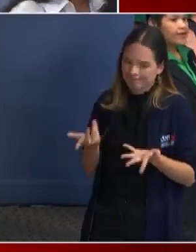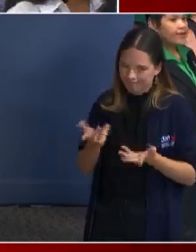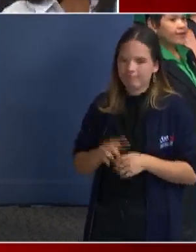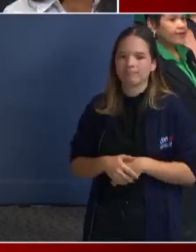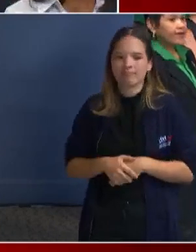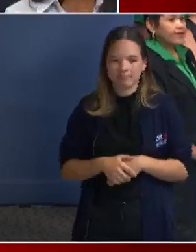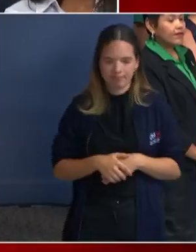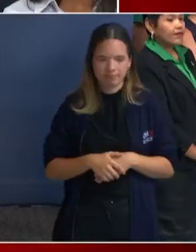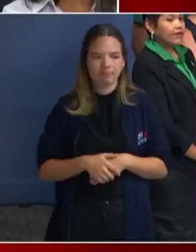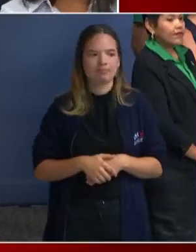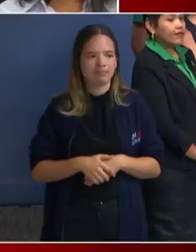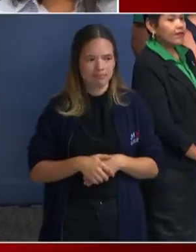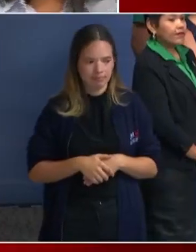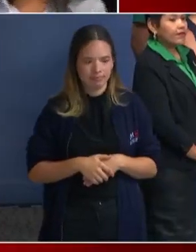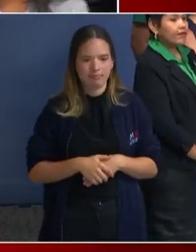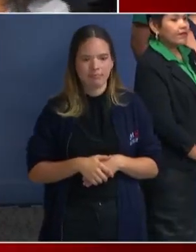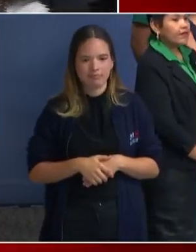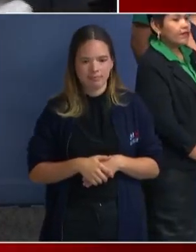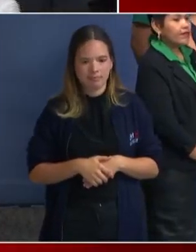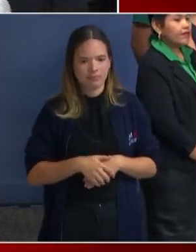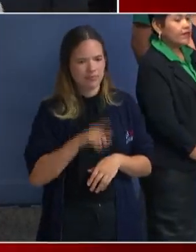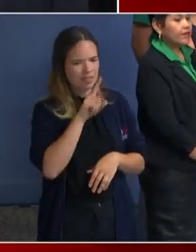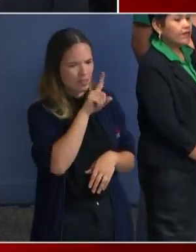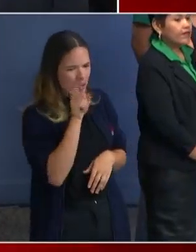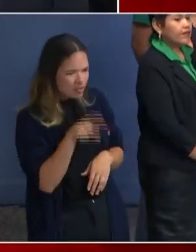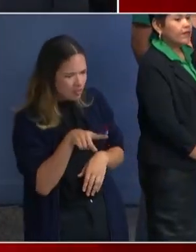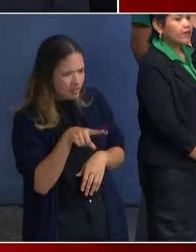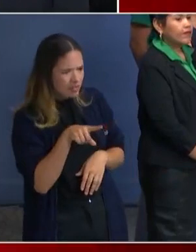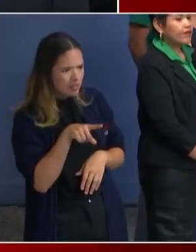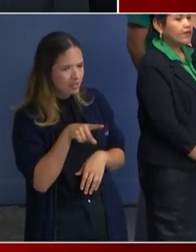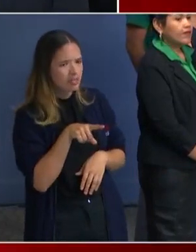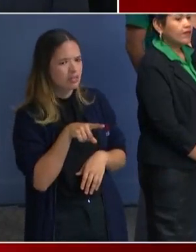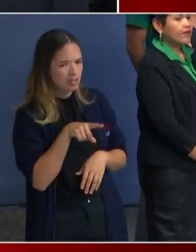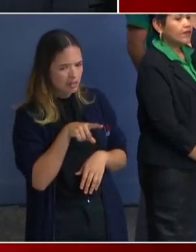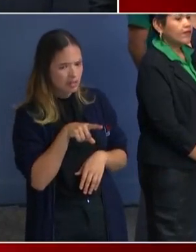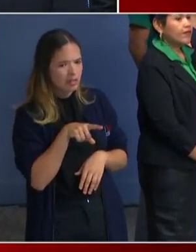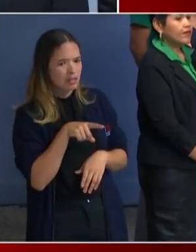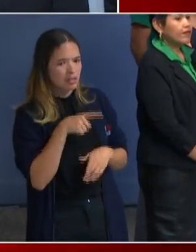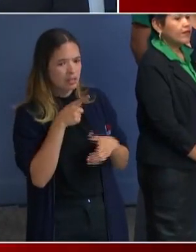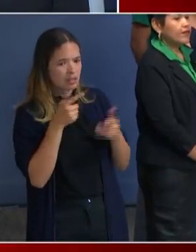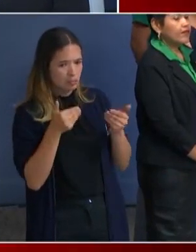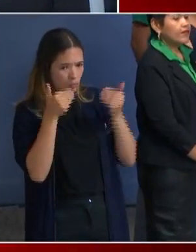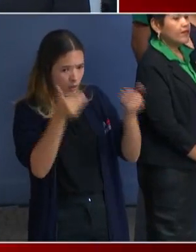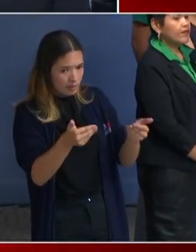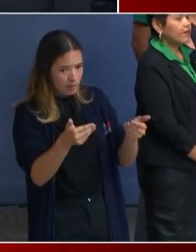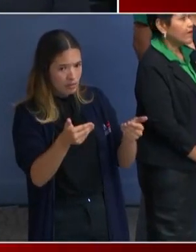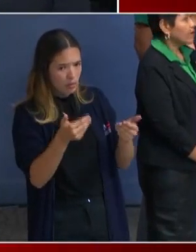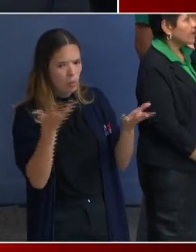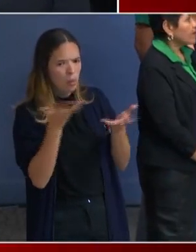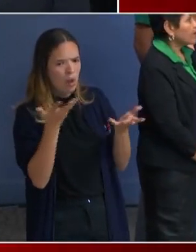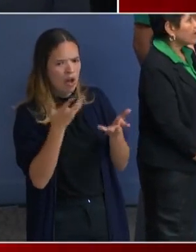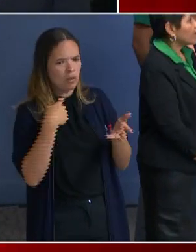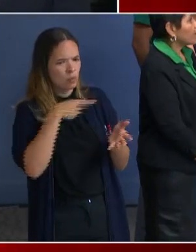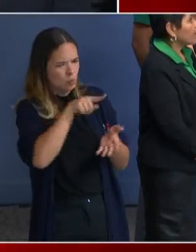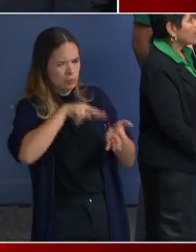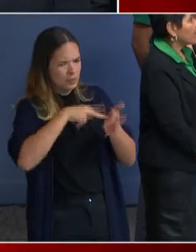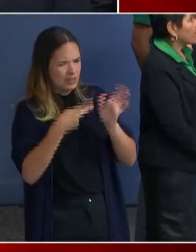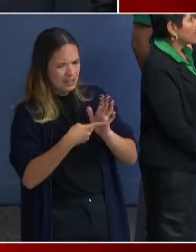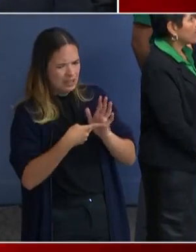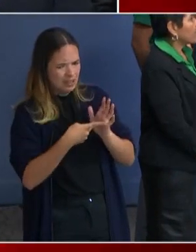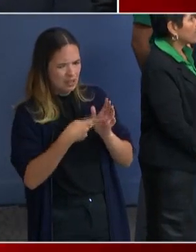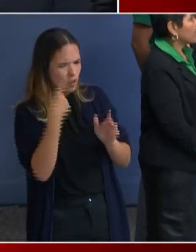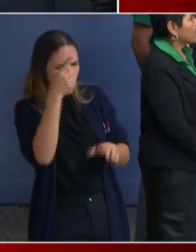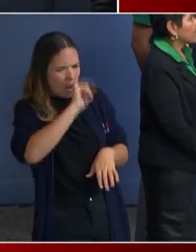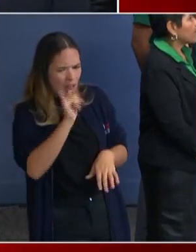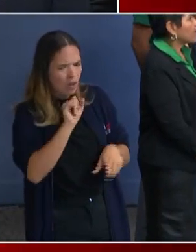And with Tatiana, Tatiana, how does this, like moving forward, what does this mean for your efforts on the ground? What is that going to look like first